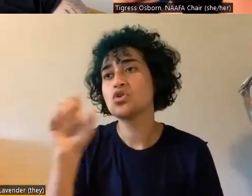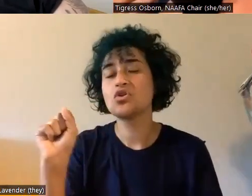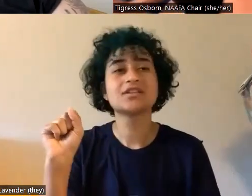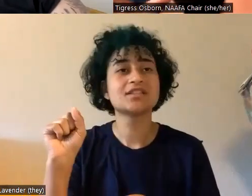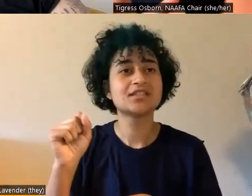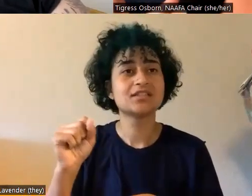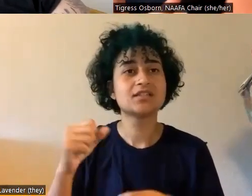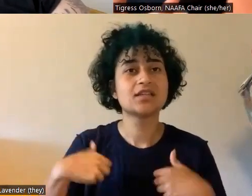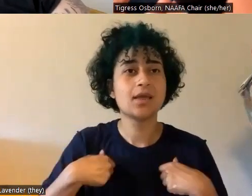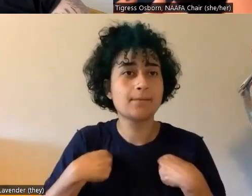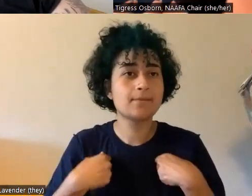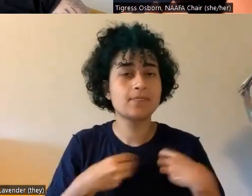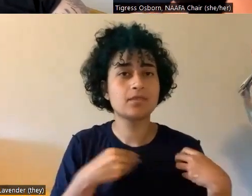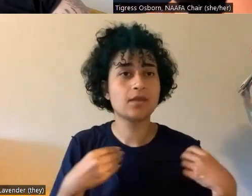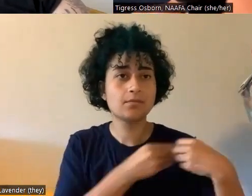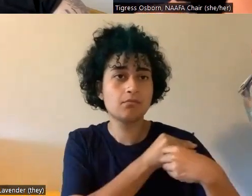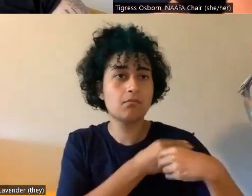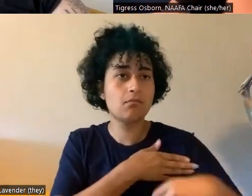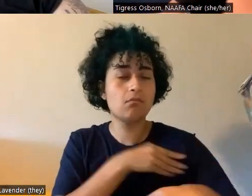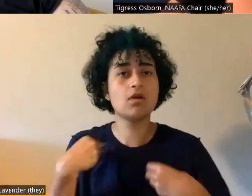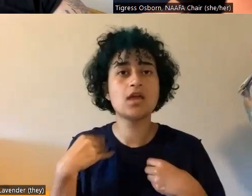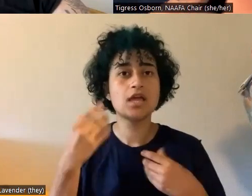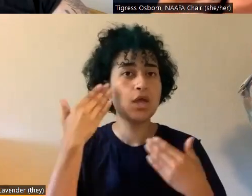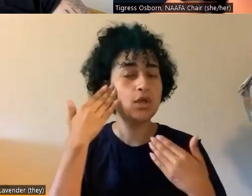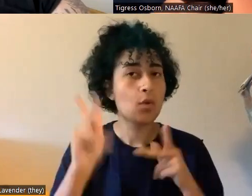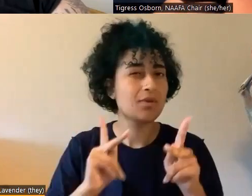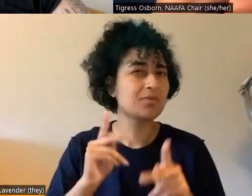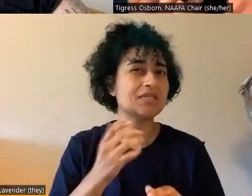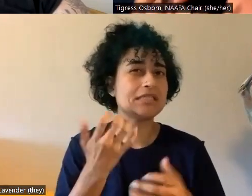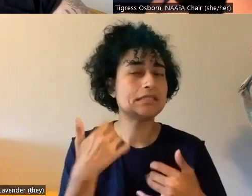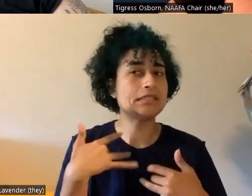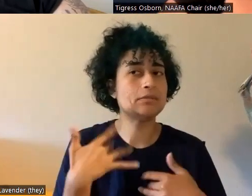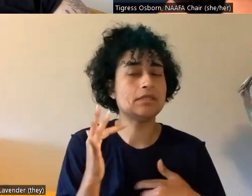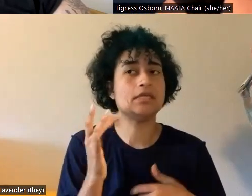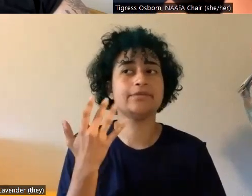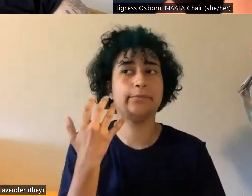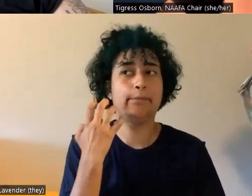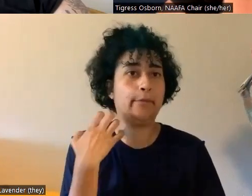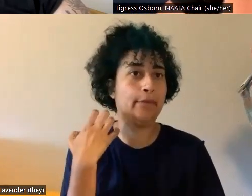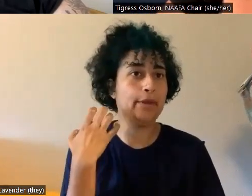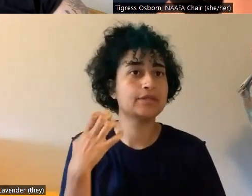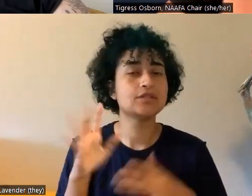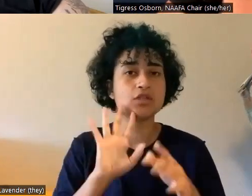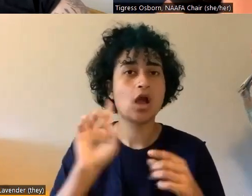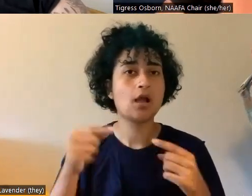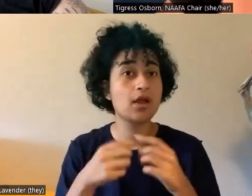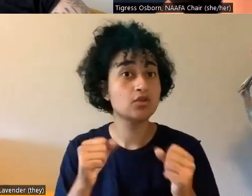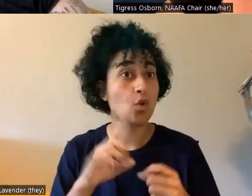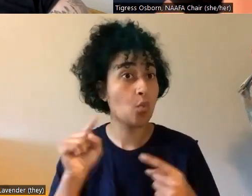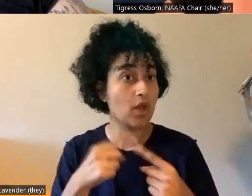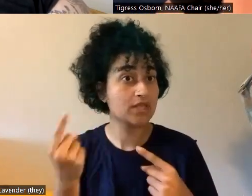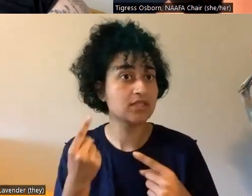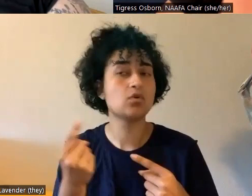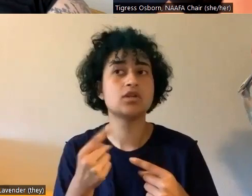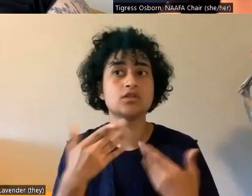often embarrassed to talk about those things. So when they find somebody who's openly talking about them, that's super powerful. Um,